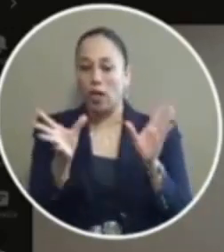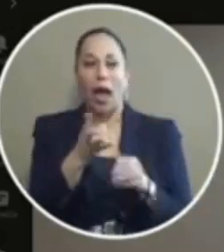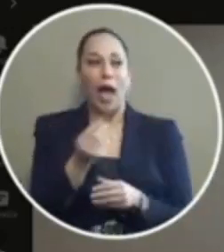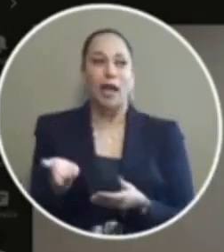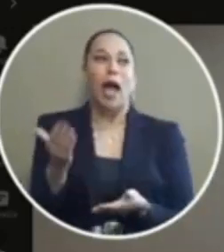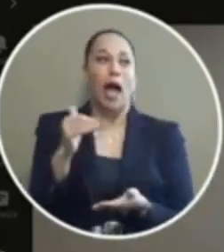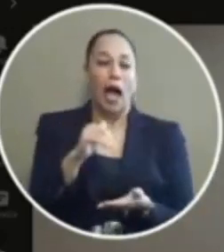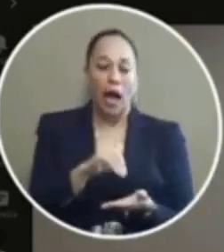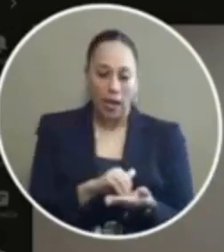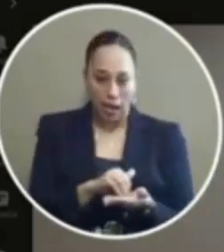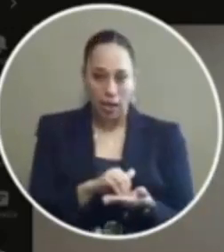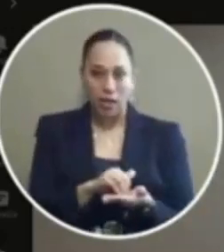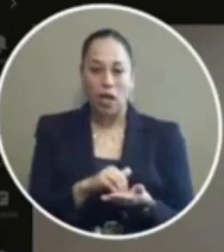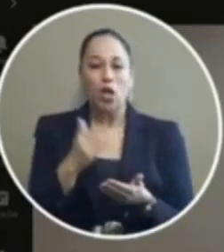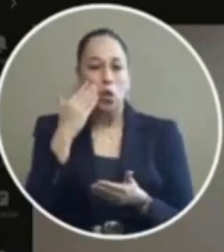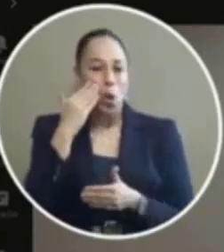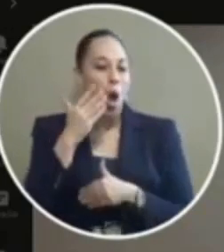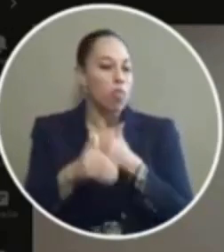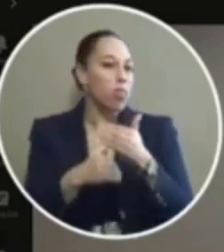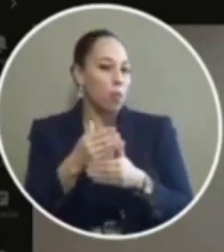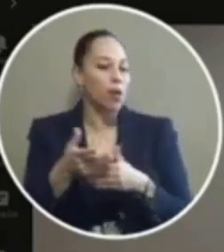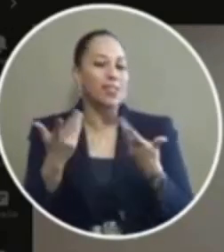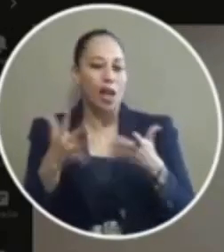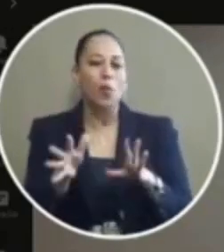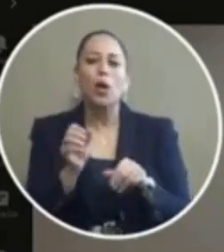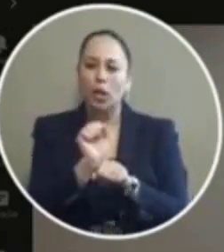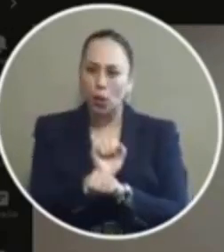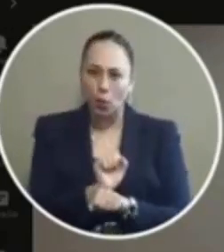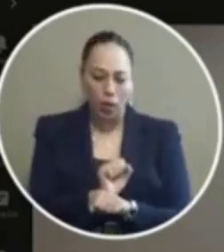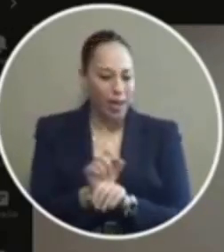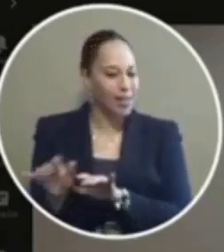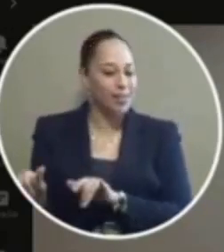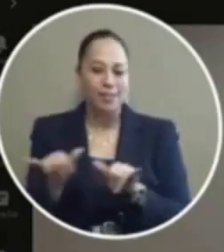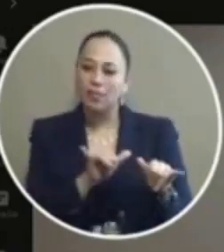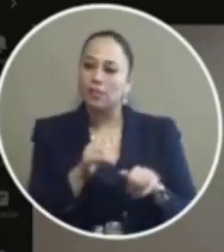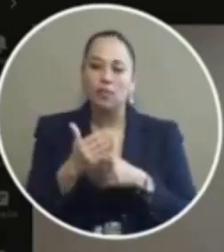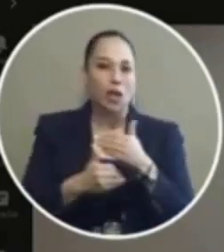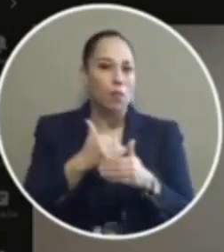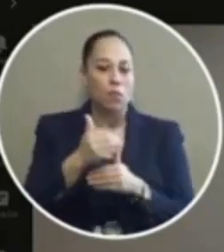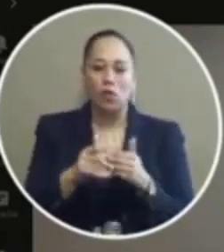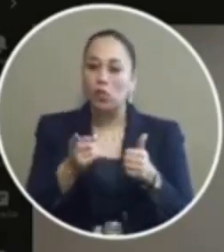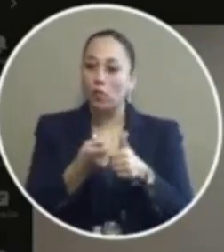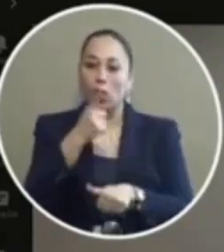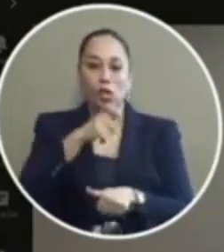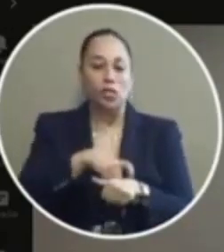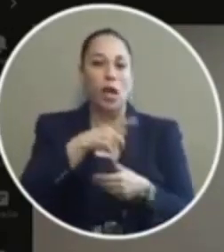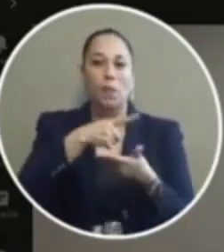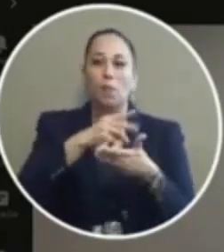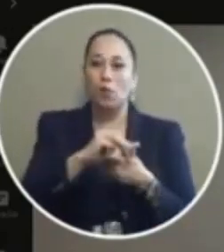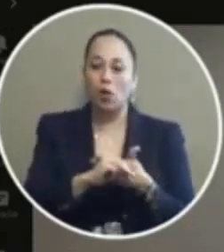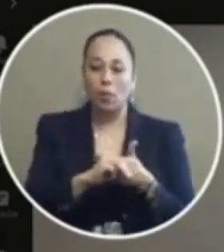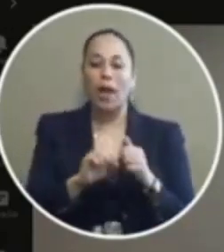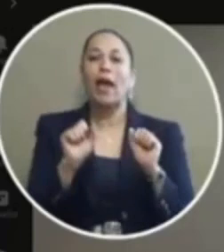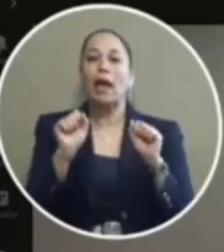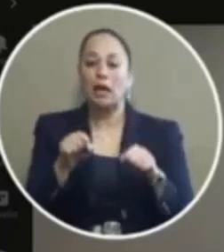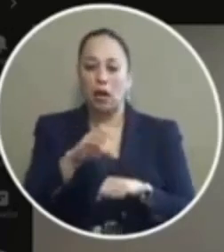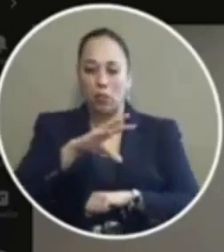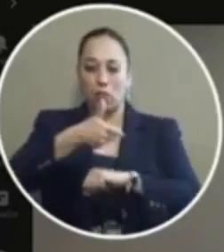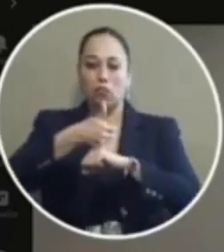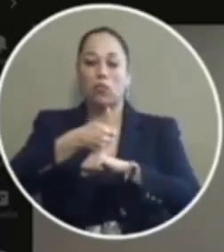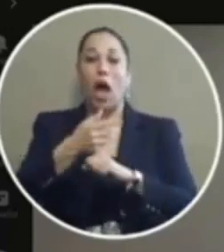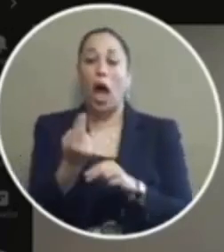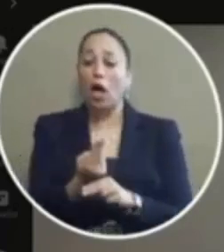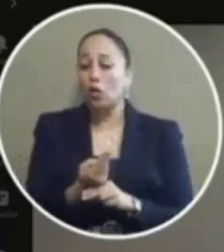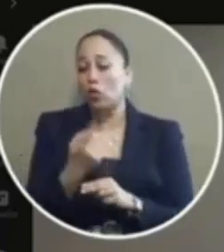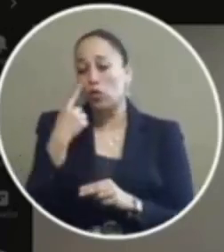you know the process is already working the same process that is used for the first chance program can be instituted and